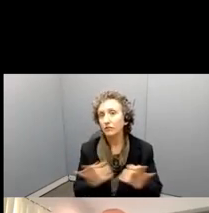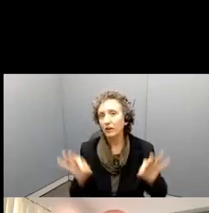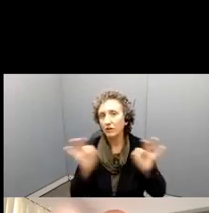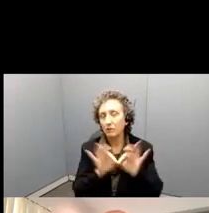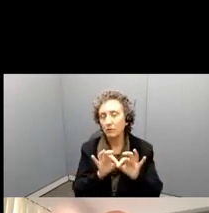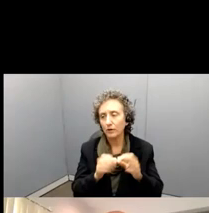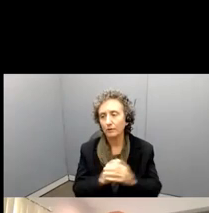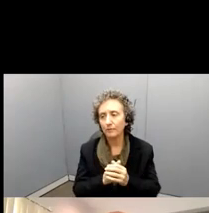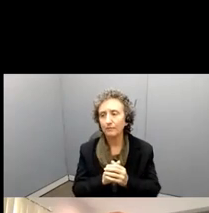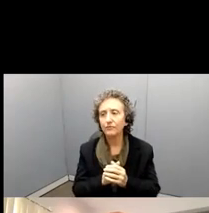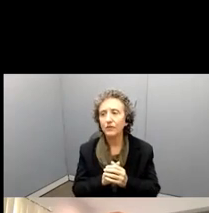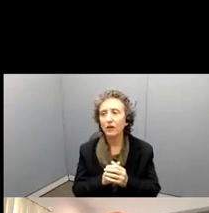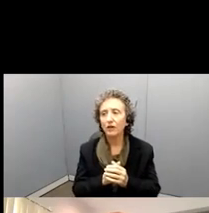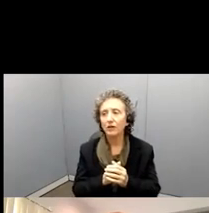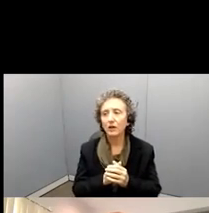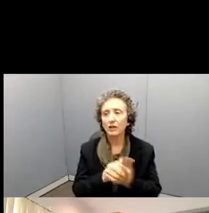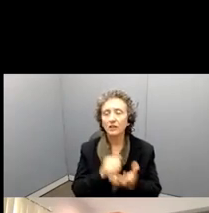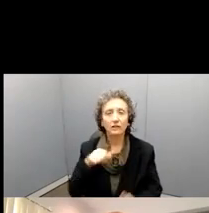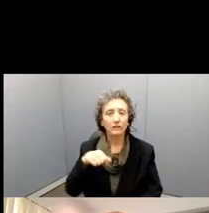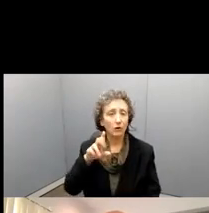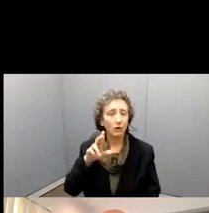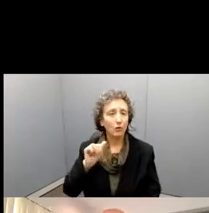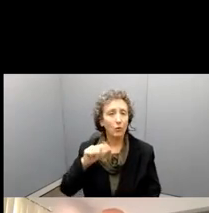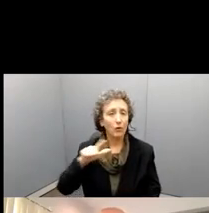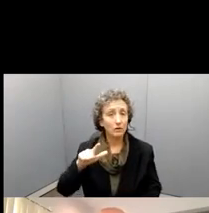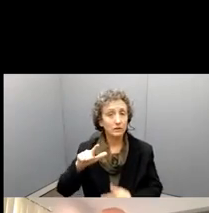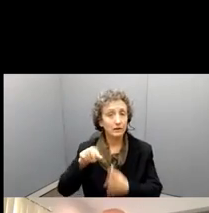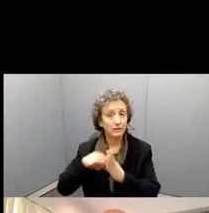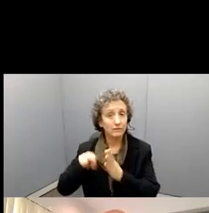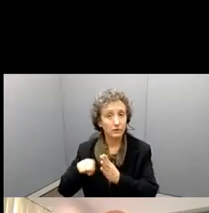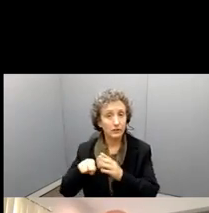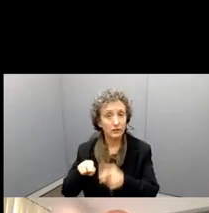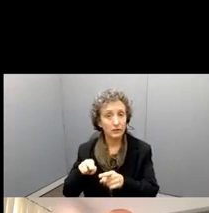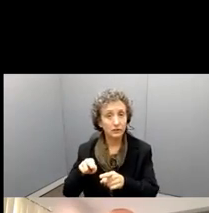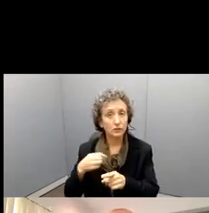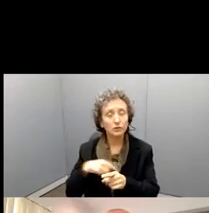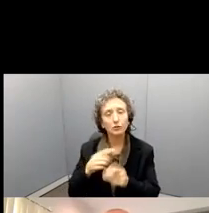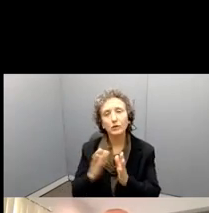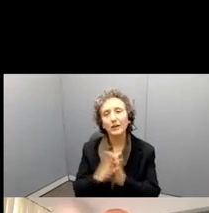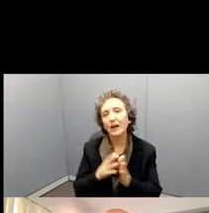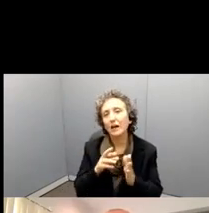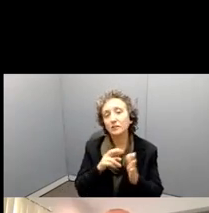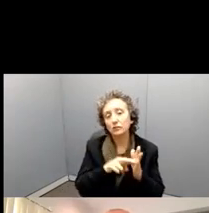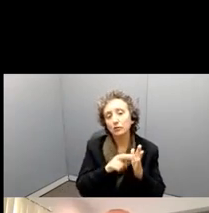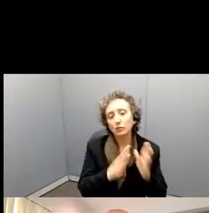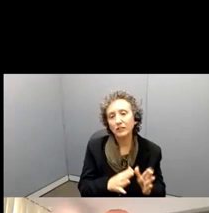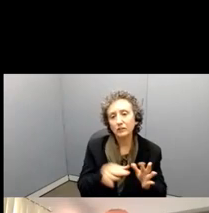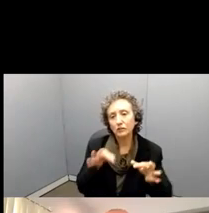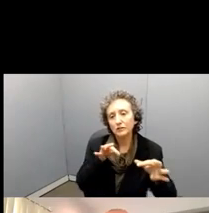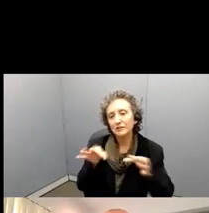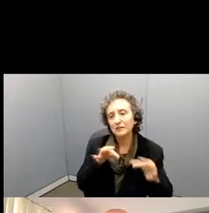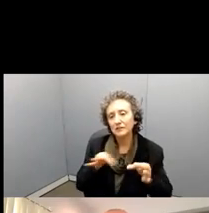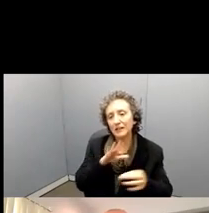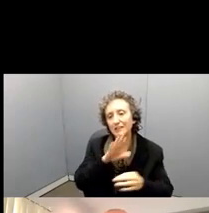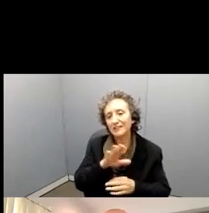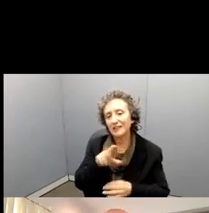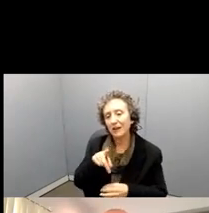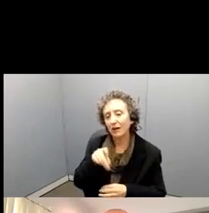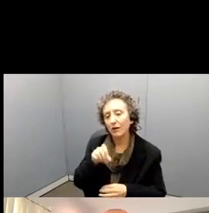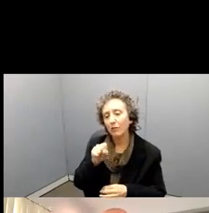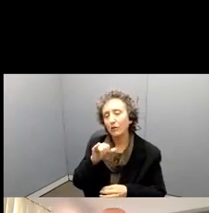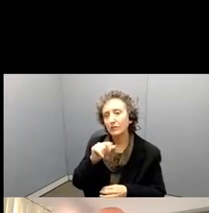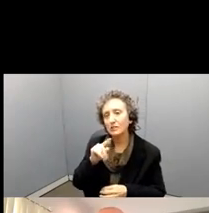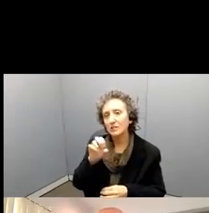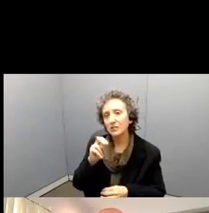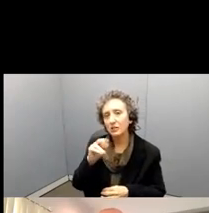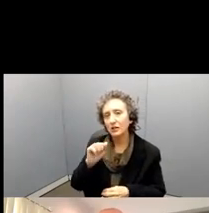especially for, for qualitative research, where we ask about researchers to discuss their positionality. What, so that gives us a little bit